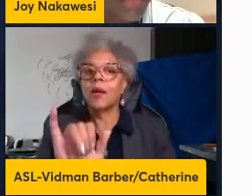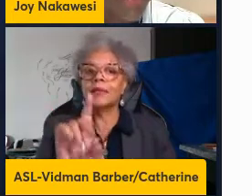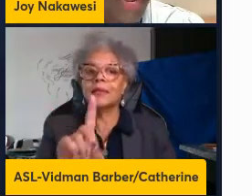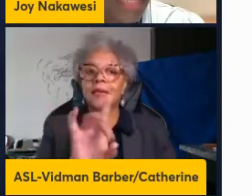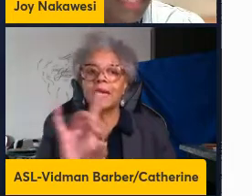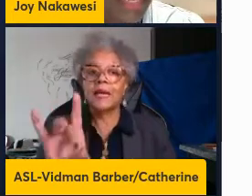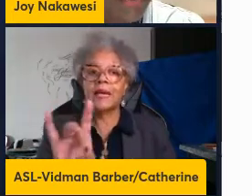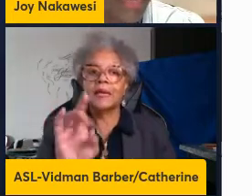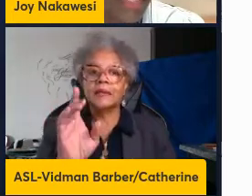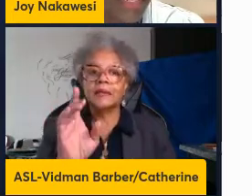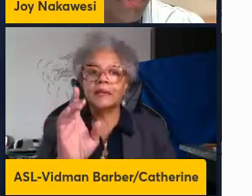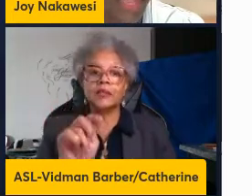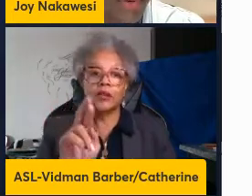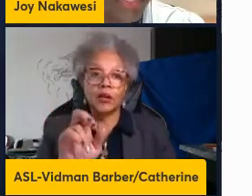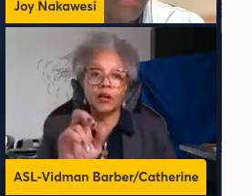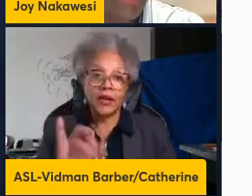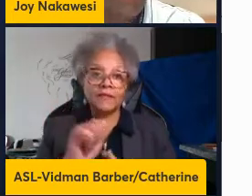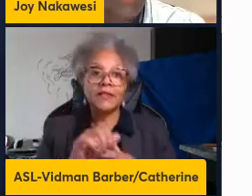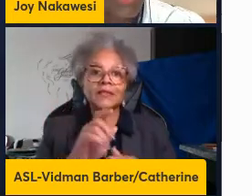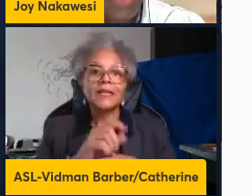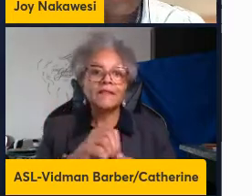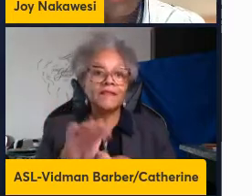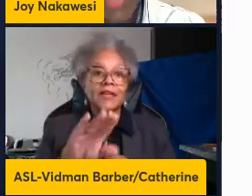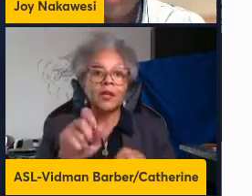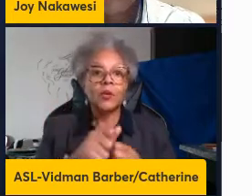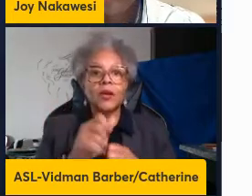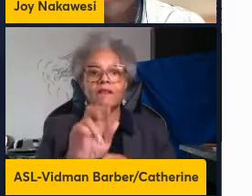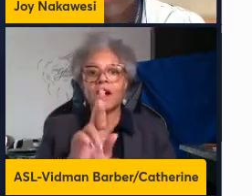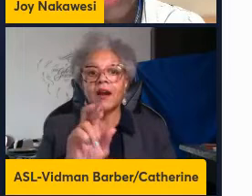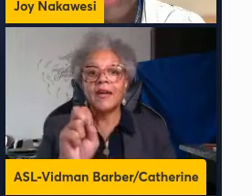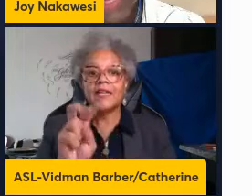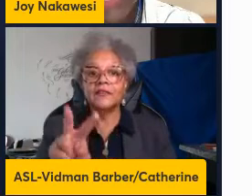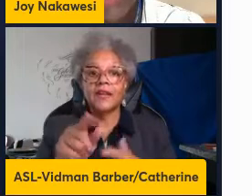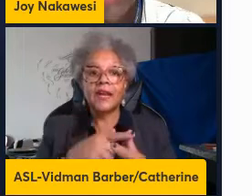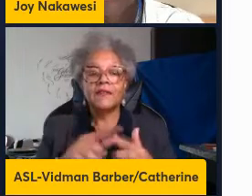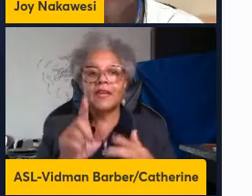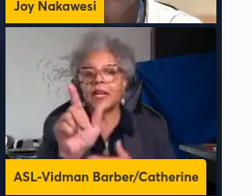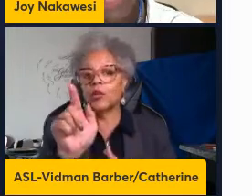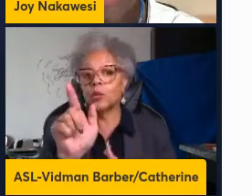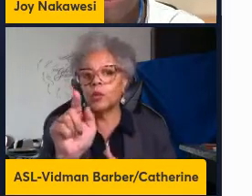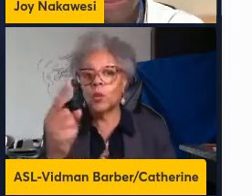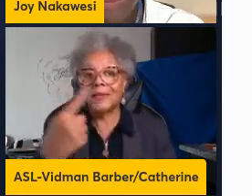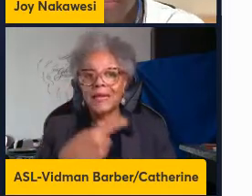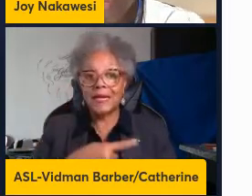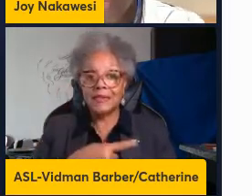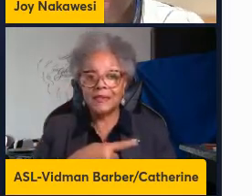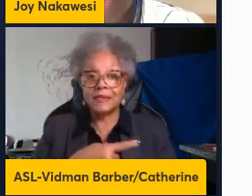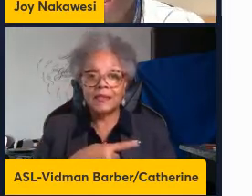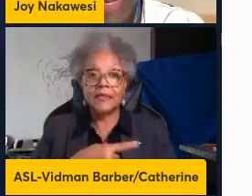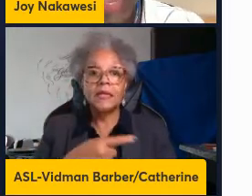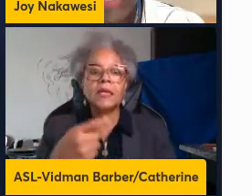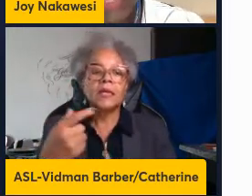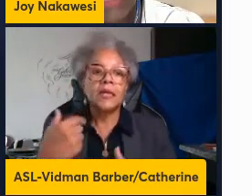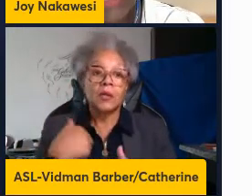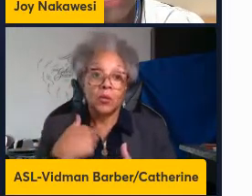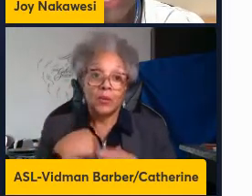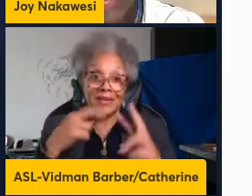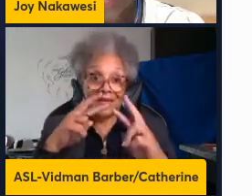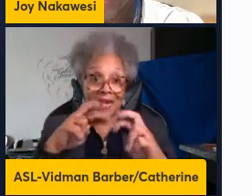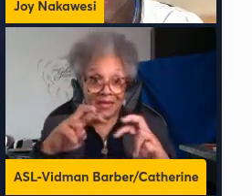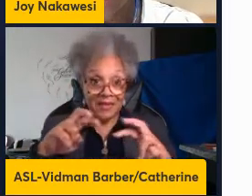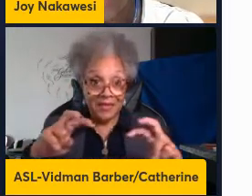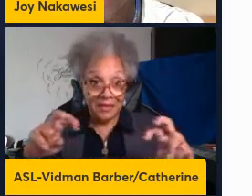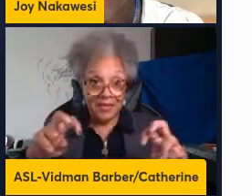intradenously infected with RSV and then at 21 days we analyzed the